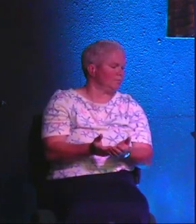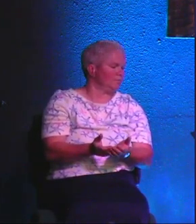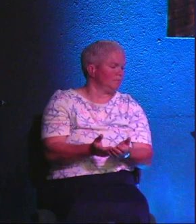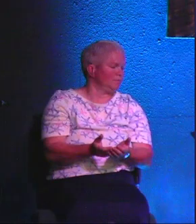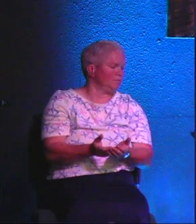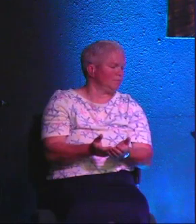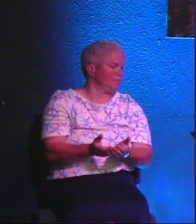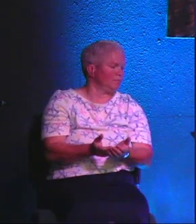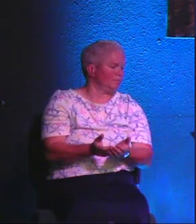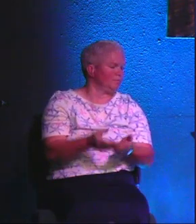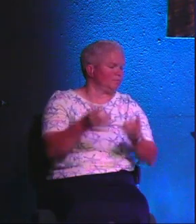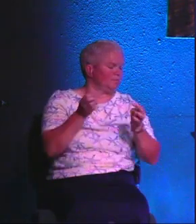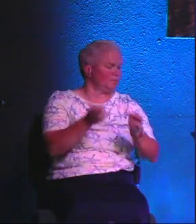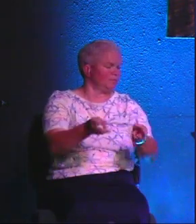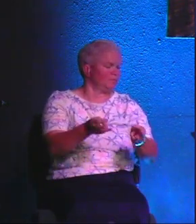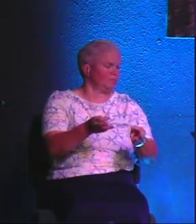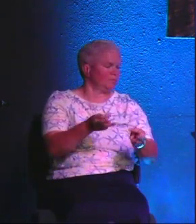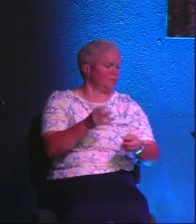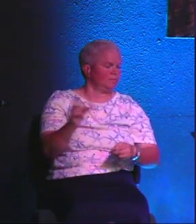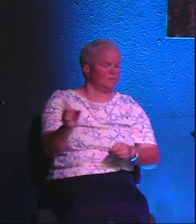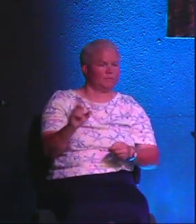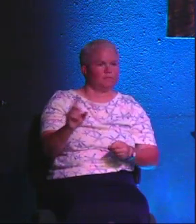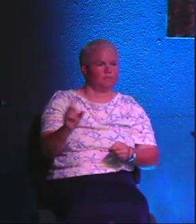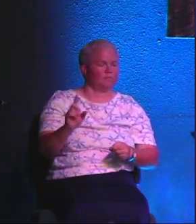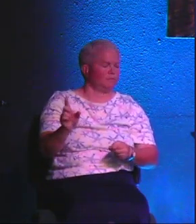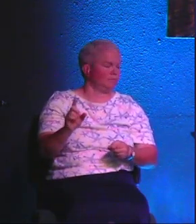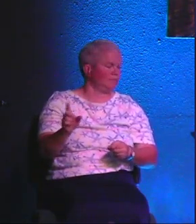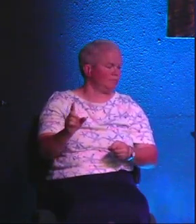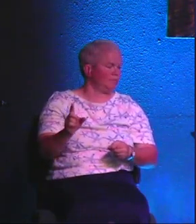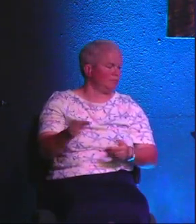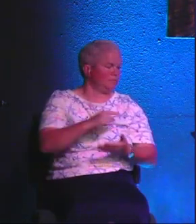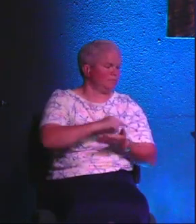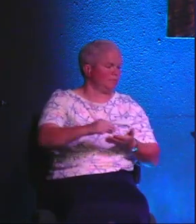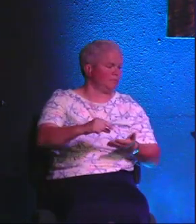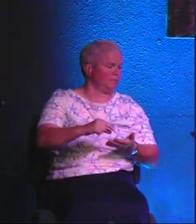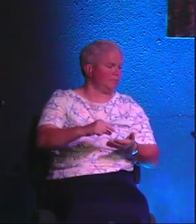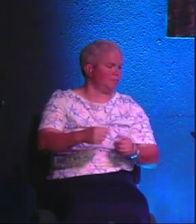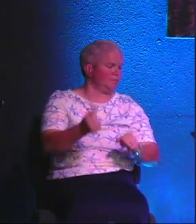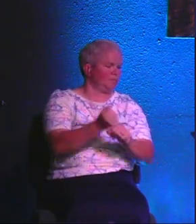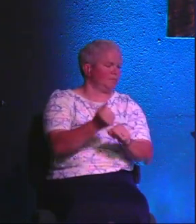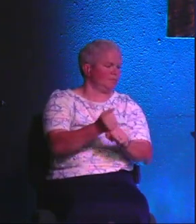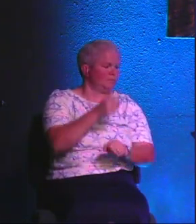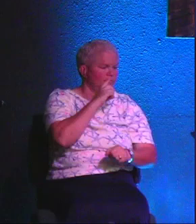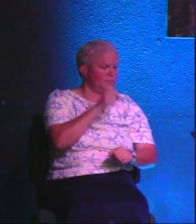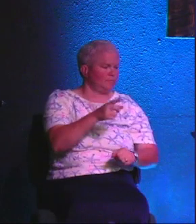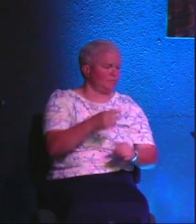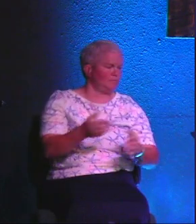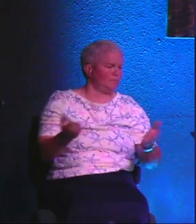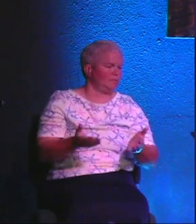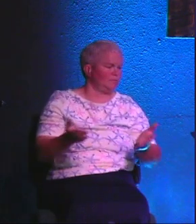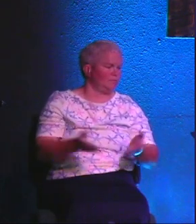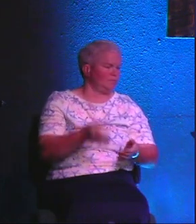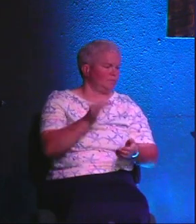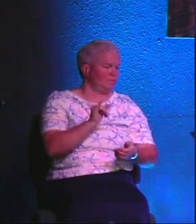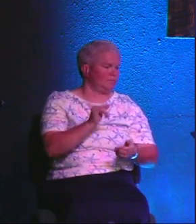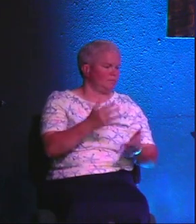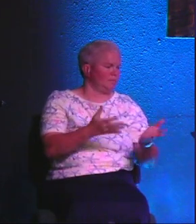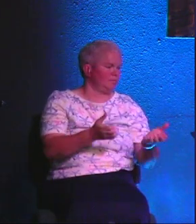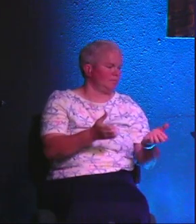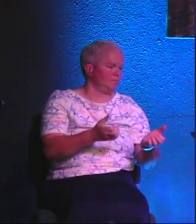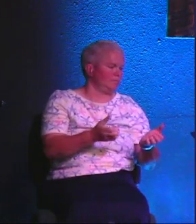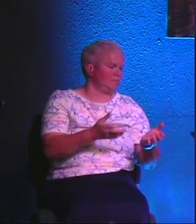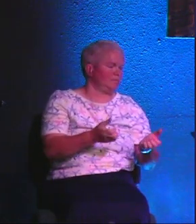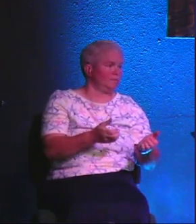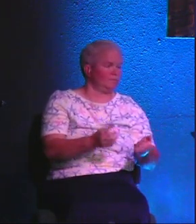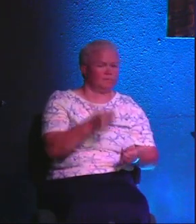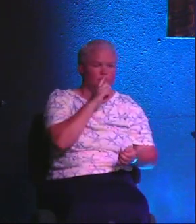See, not in a subjective way where I put my context into the verse and make it say what I want it to, because we're